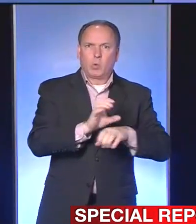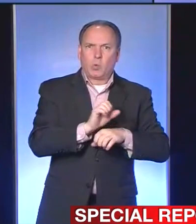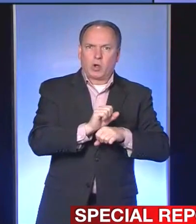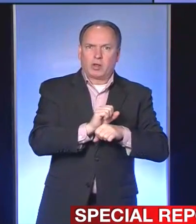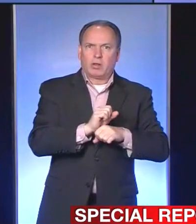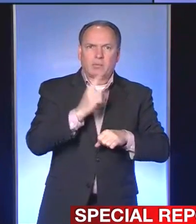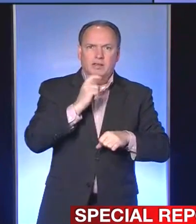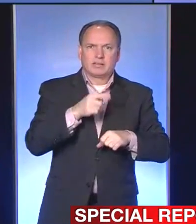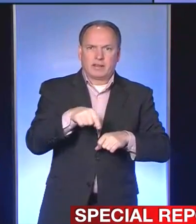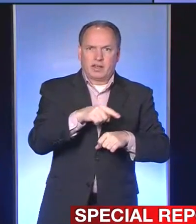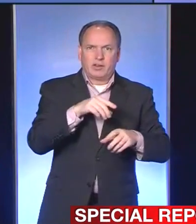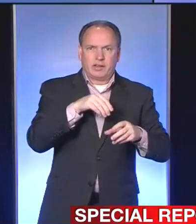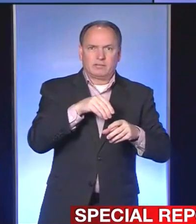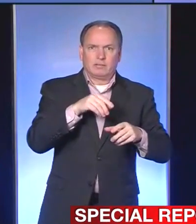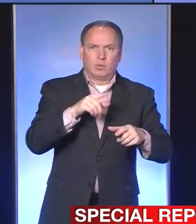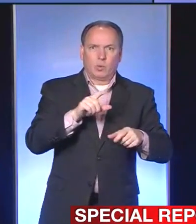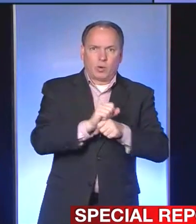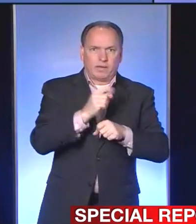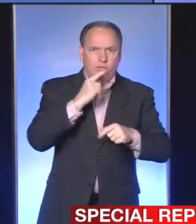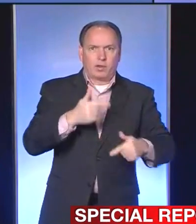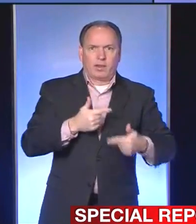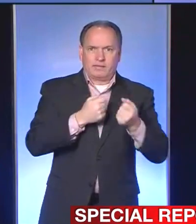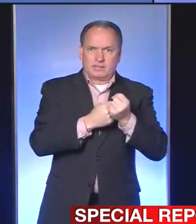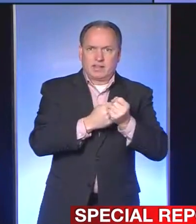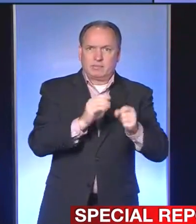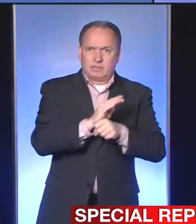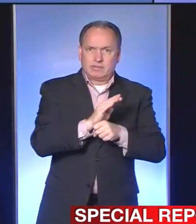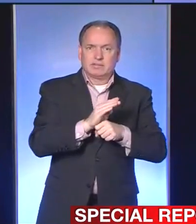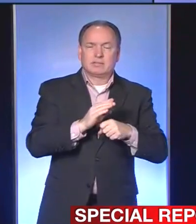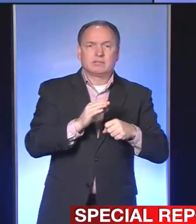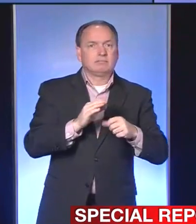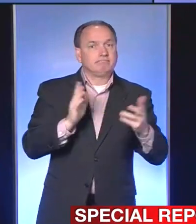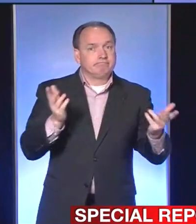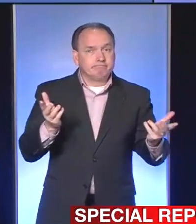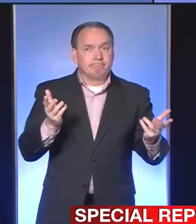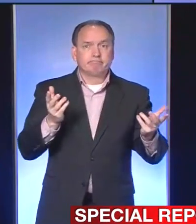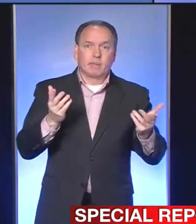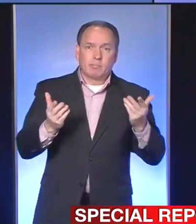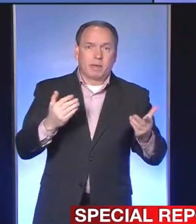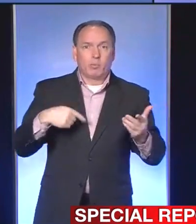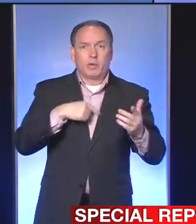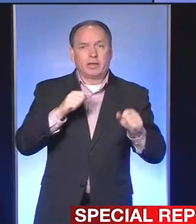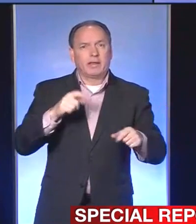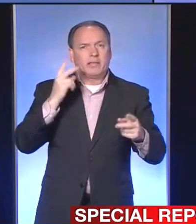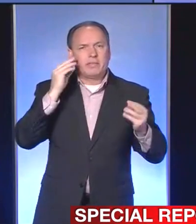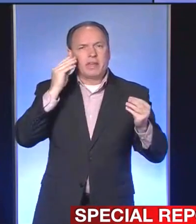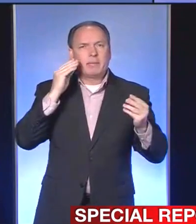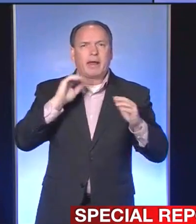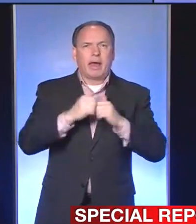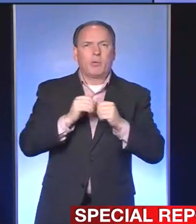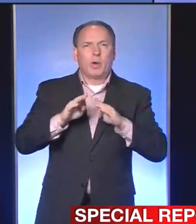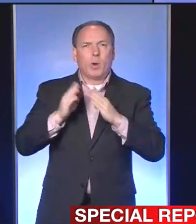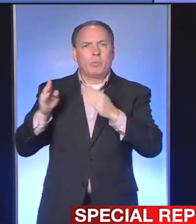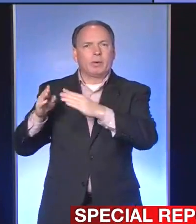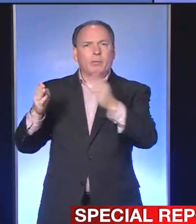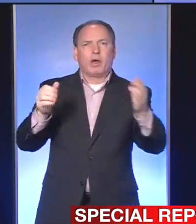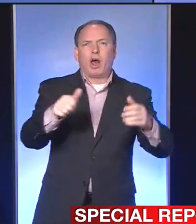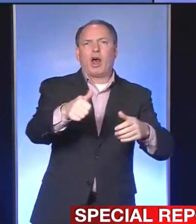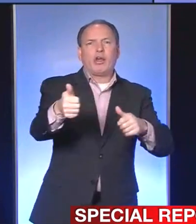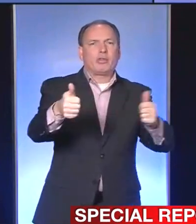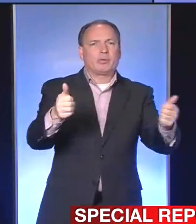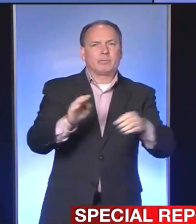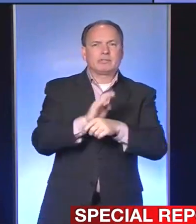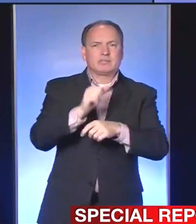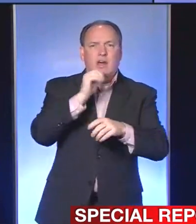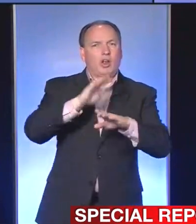working for a life-sustaining business, gosh, we maybe could think about how can we open other businesses now that aren't